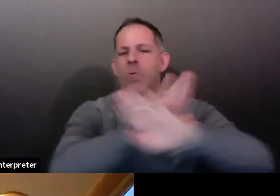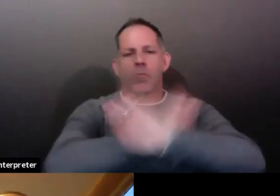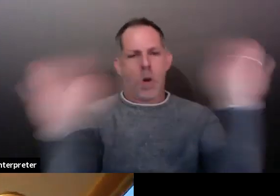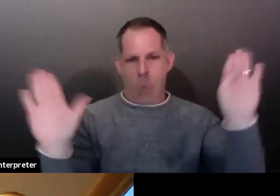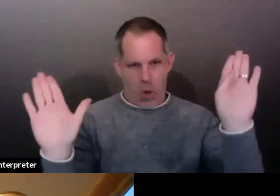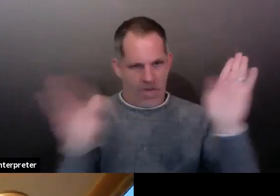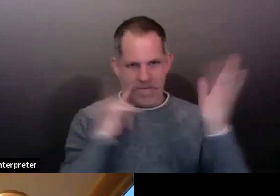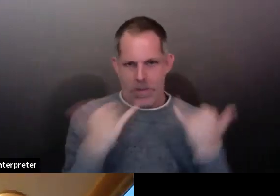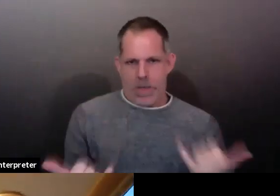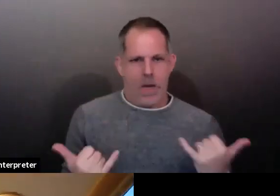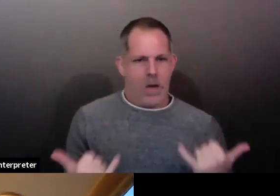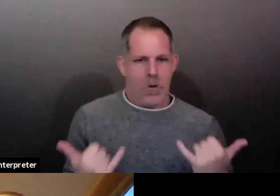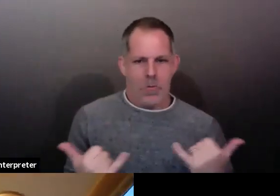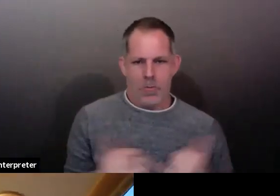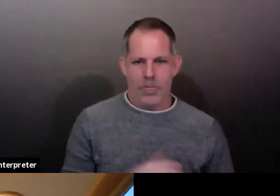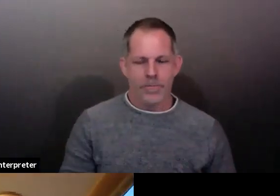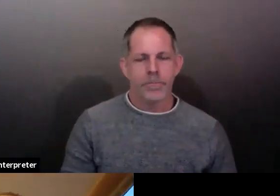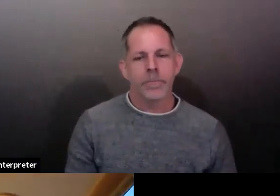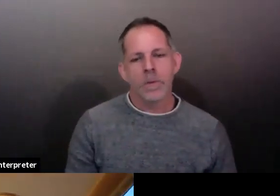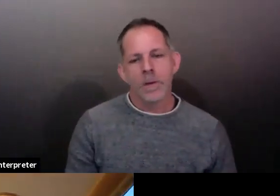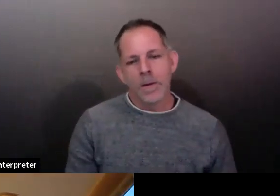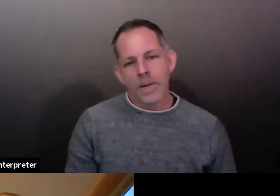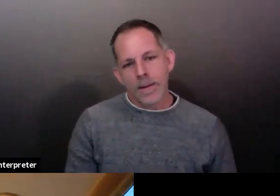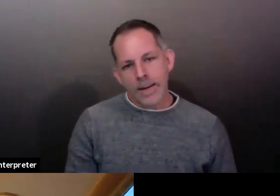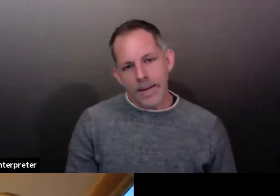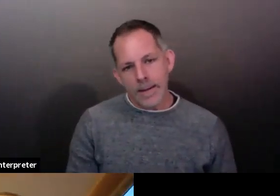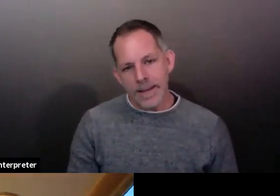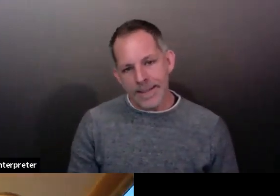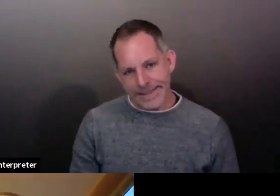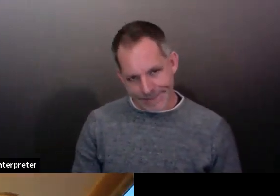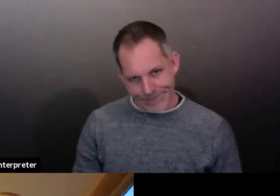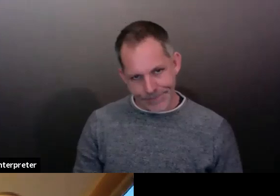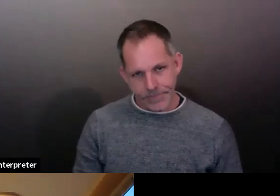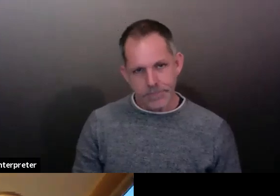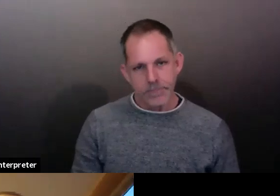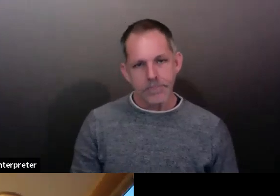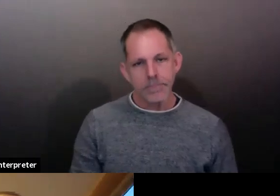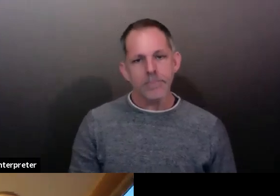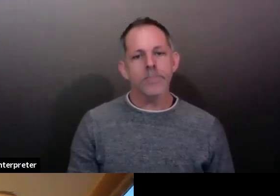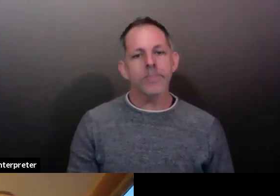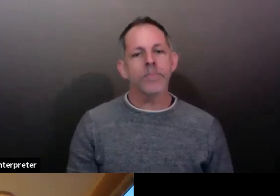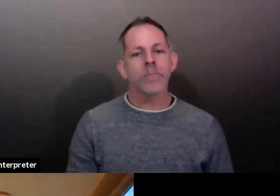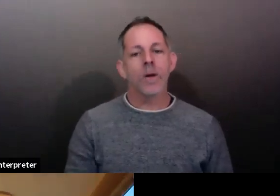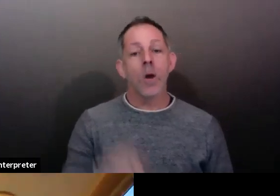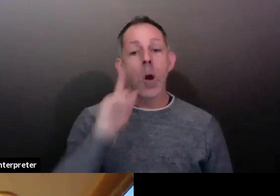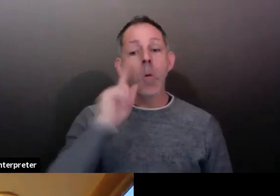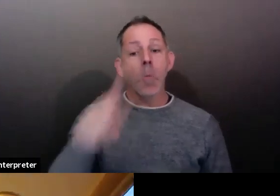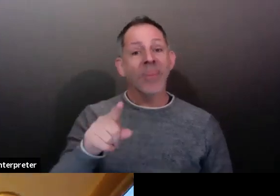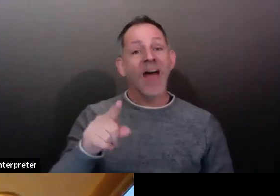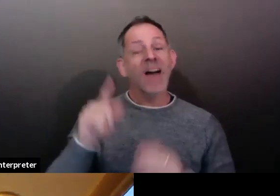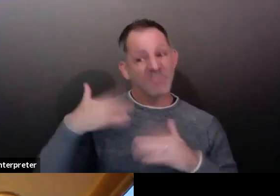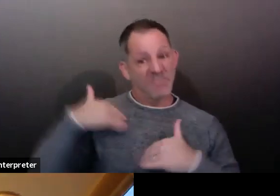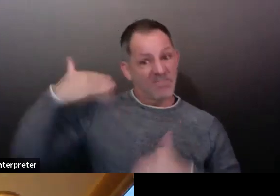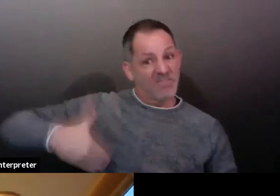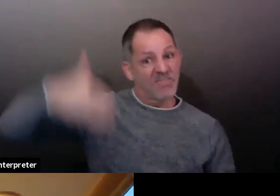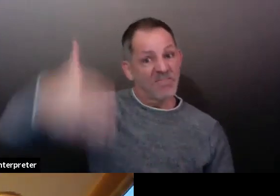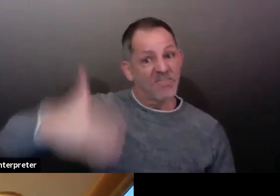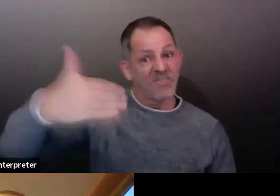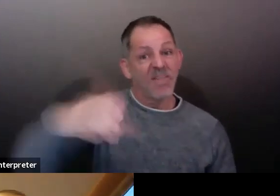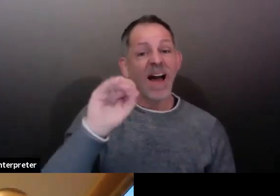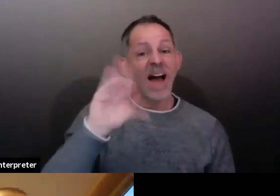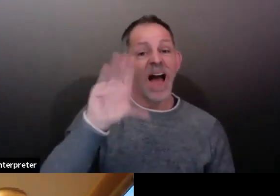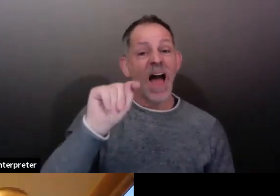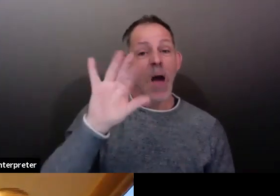But there's, it's often, you know, with these outbreaks and facilities, you'll look and we'll see they're doing everything